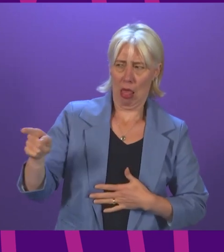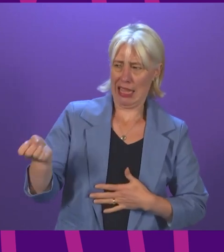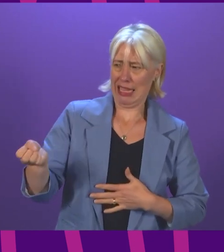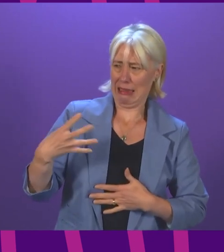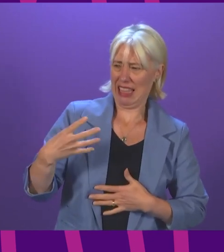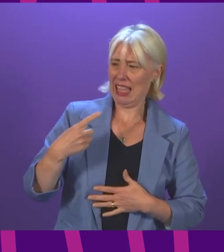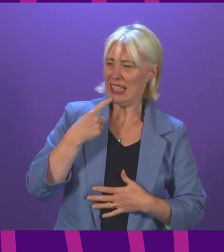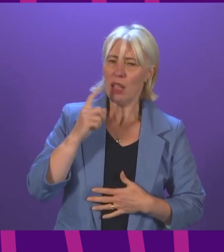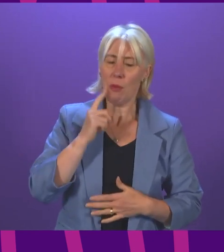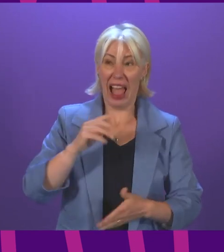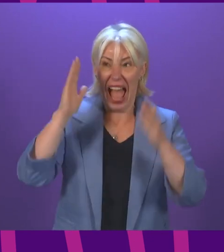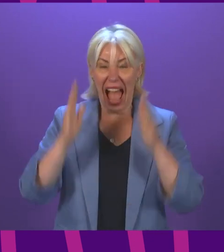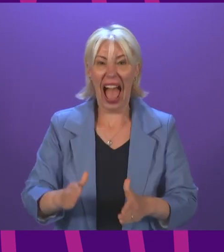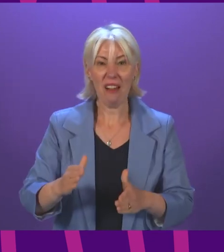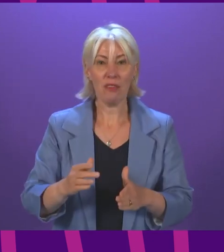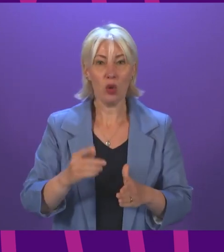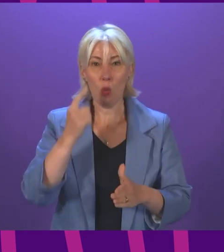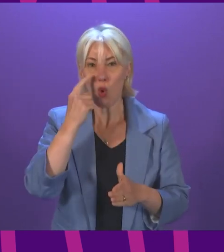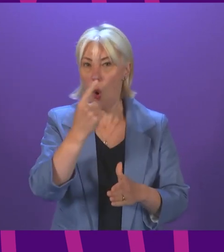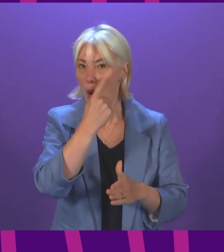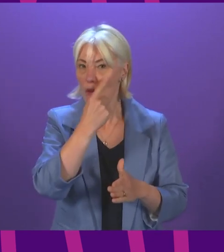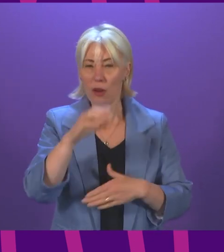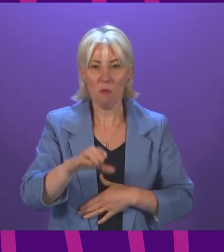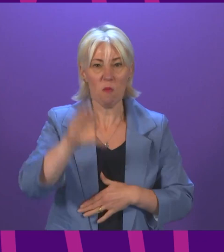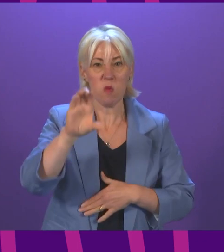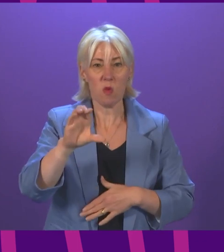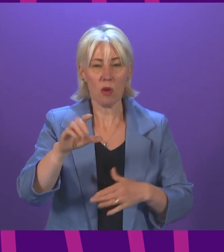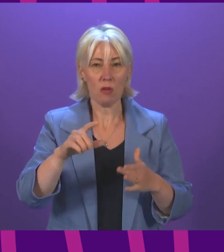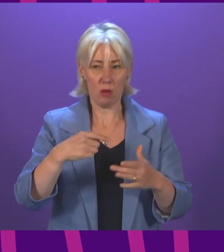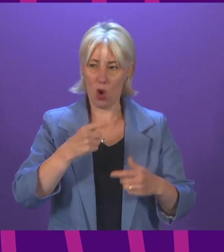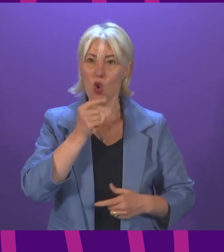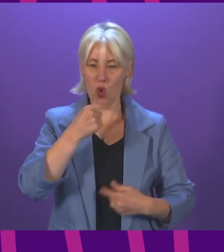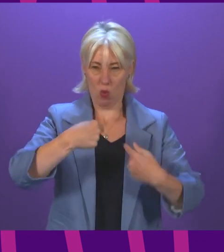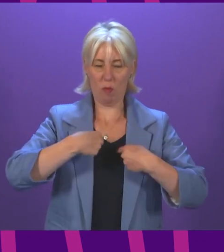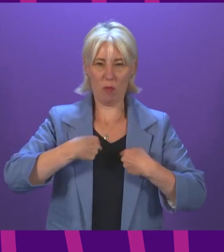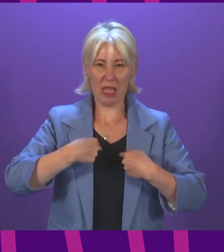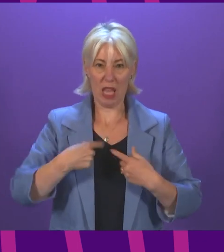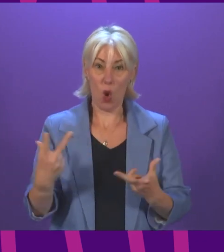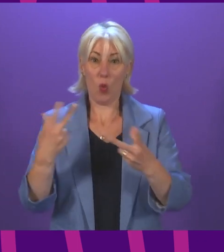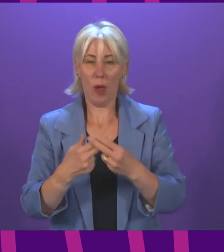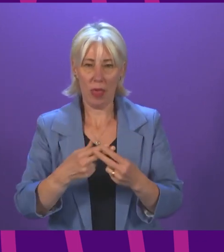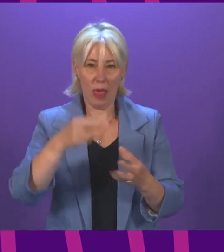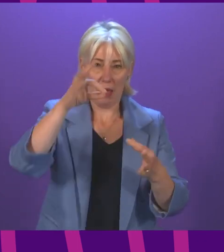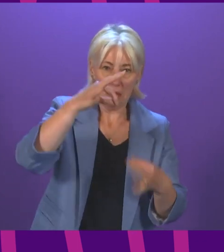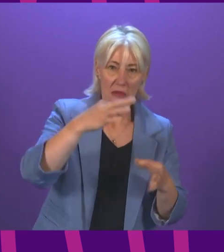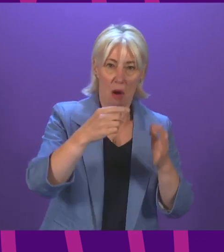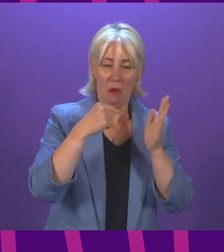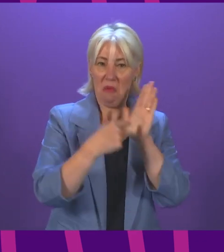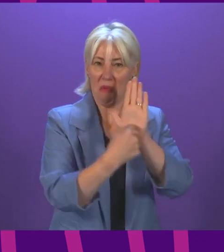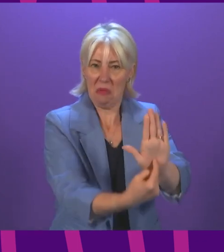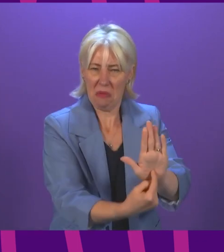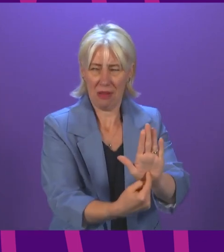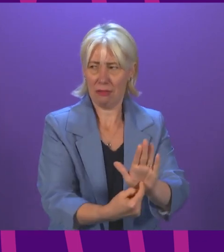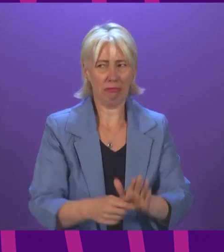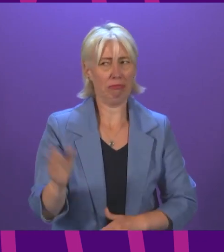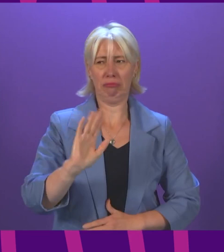that people should have to prove their ID and show their ID alongside any paper cooperate of the vaccination status. That is